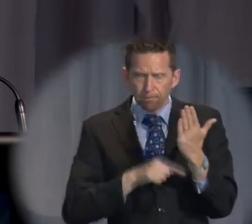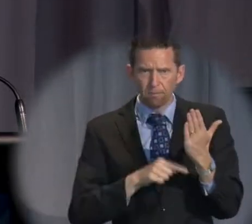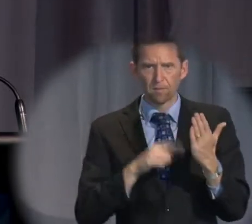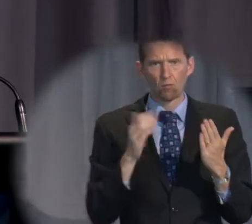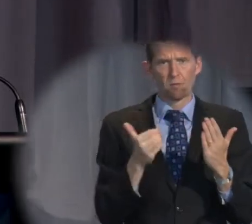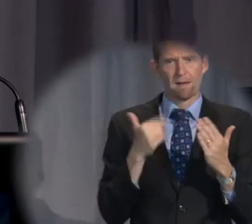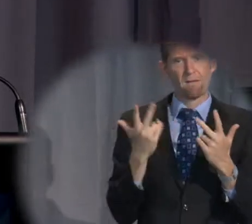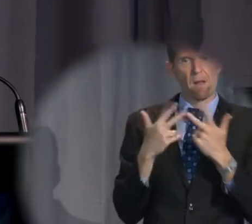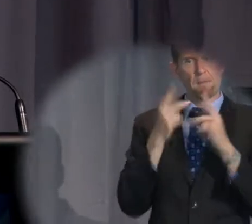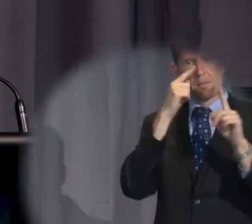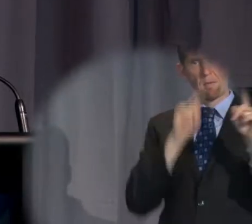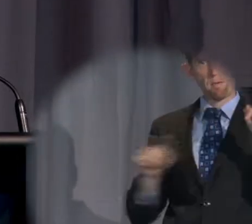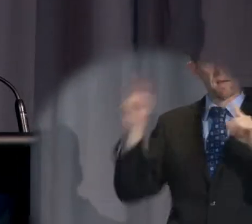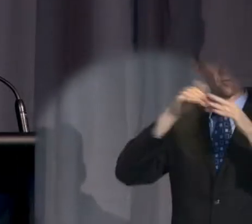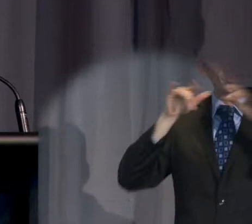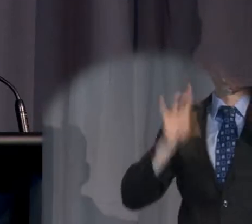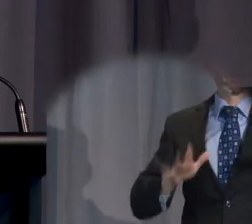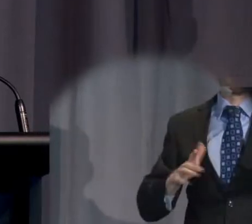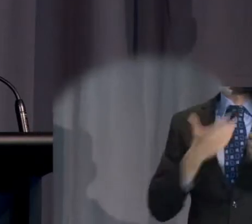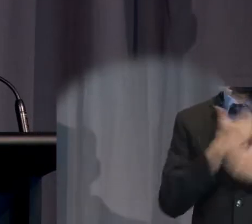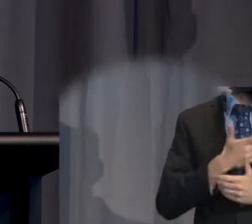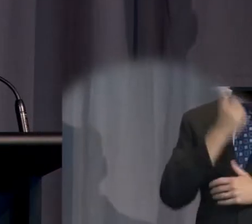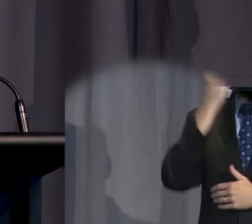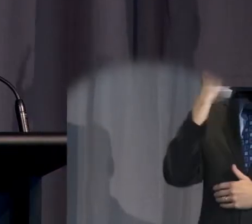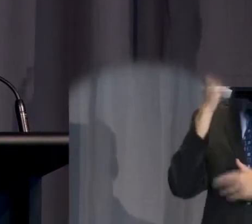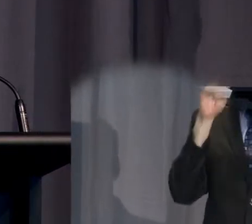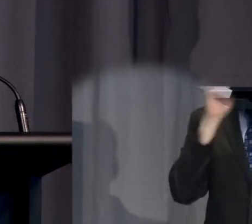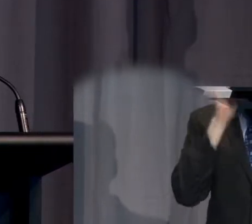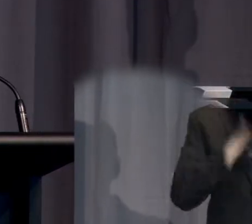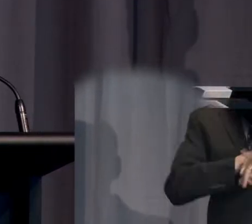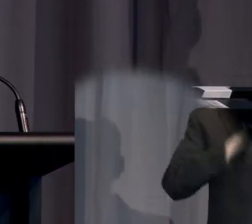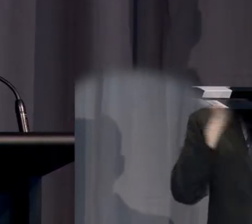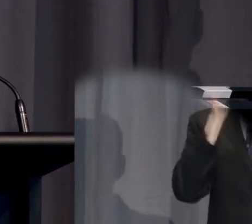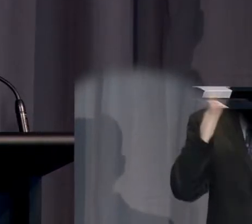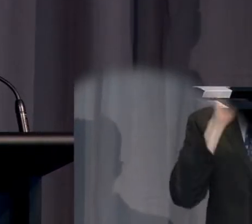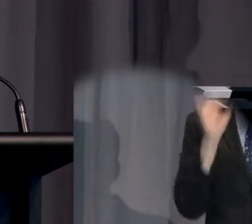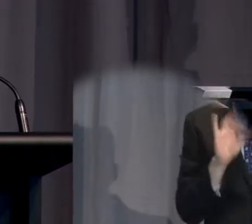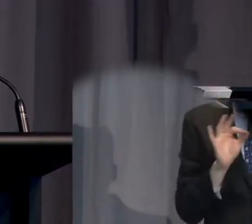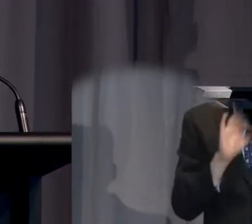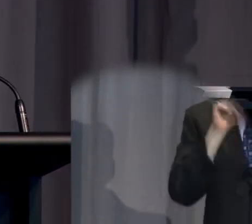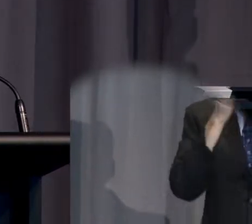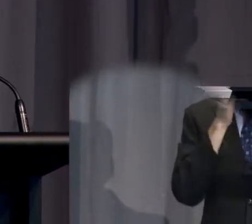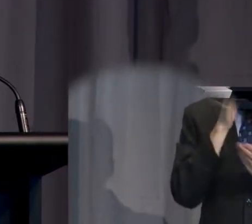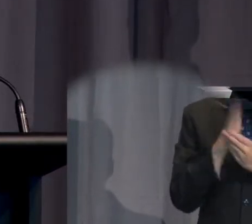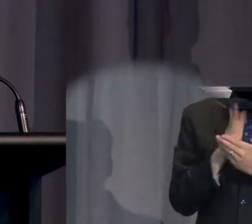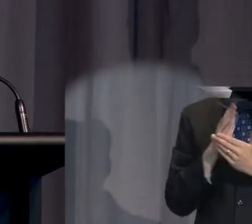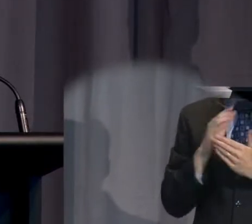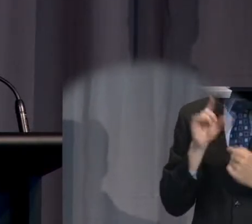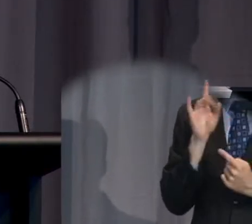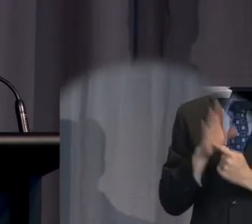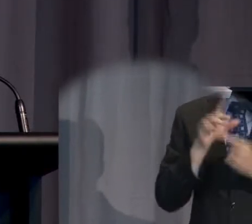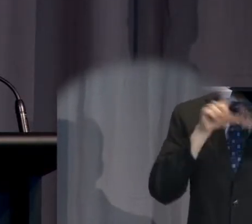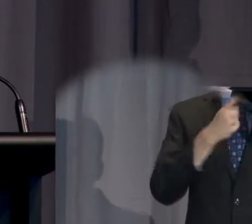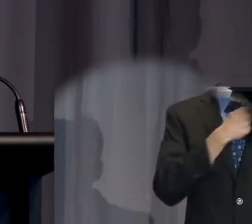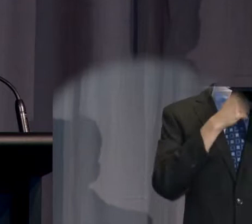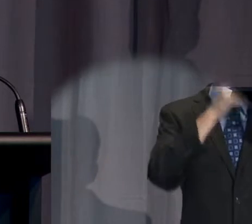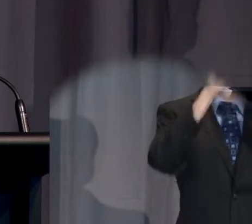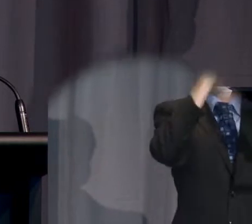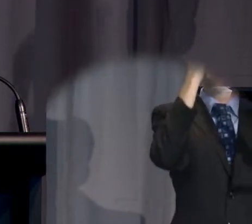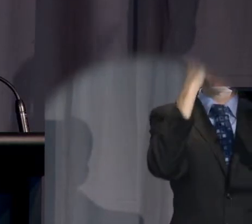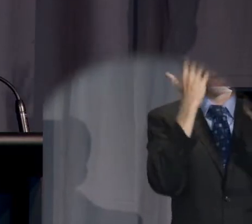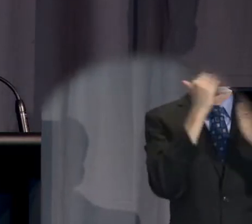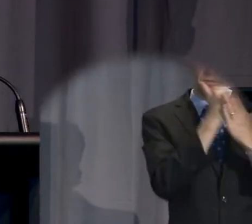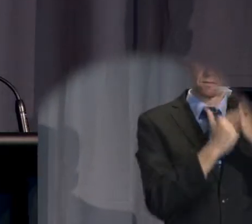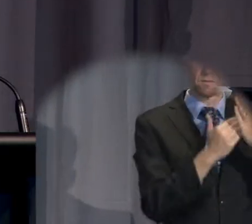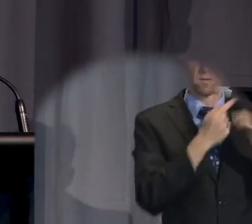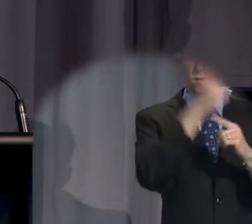to others in the rest of Australia that the sky won't fall in, that in fact they're very important core principles that the rest